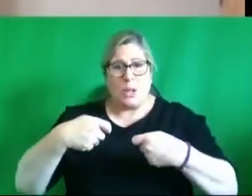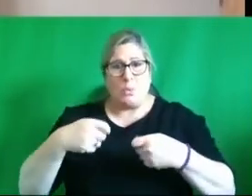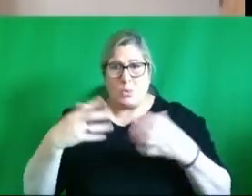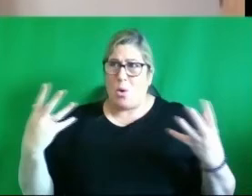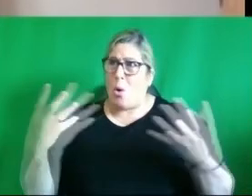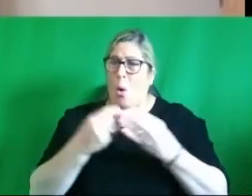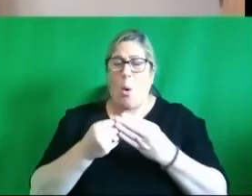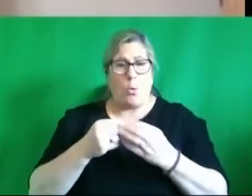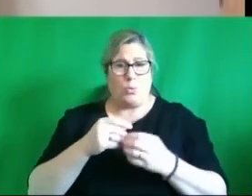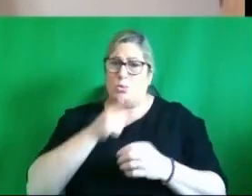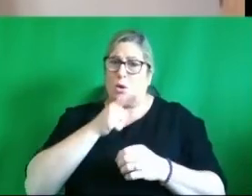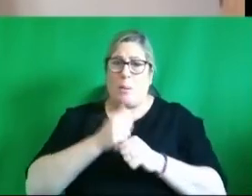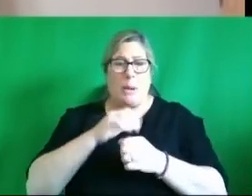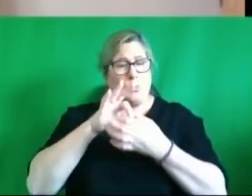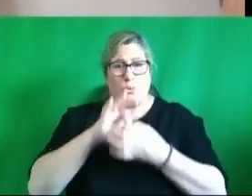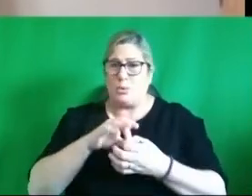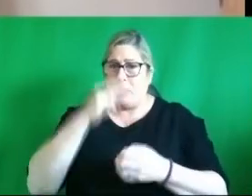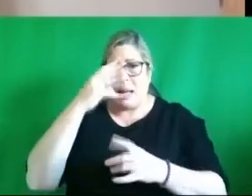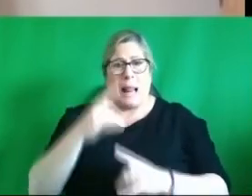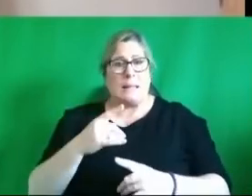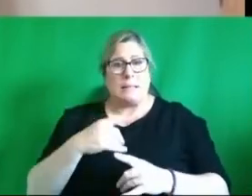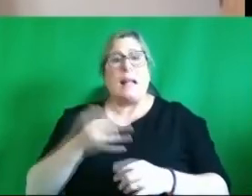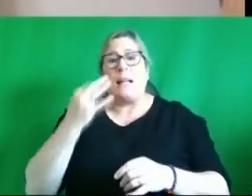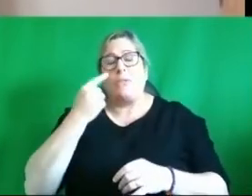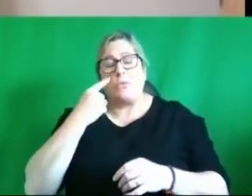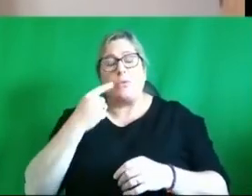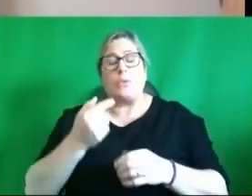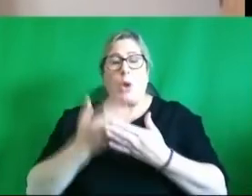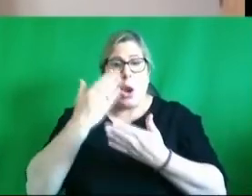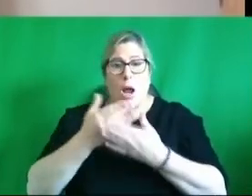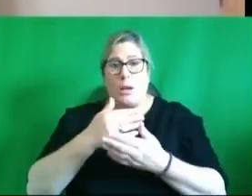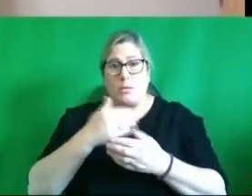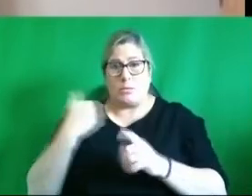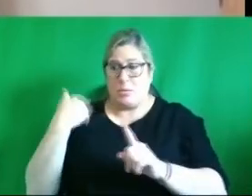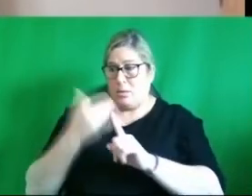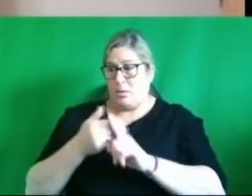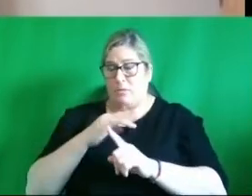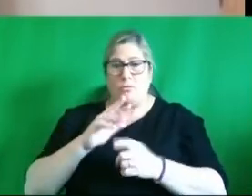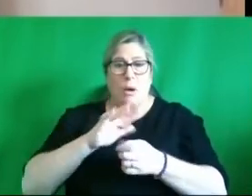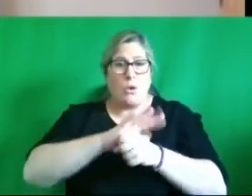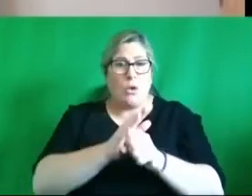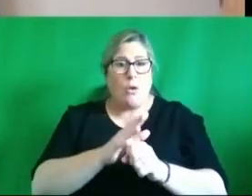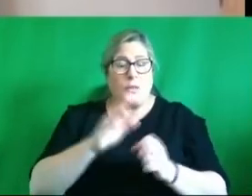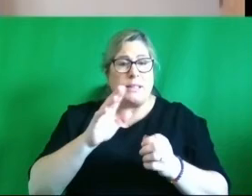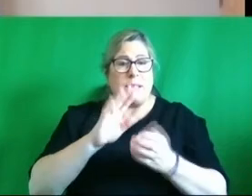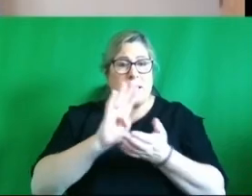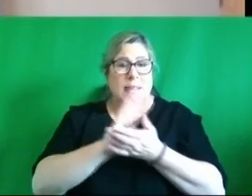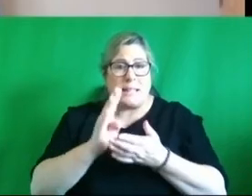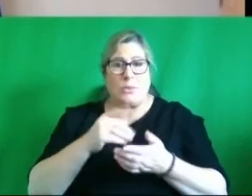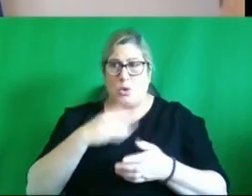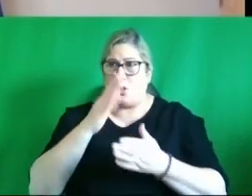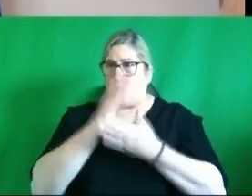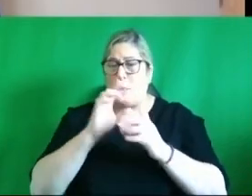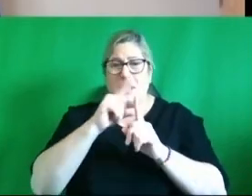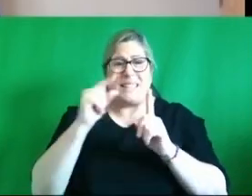and i suppose if you take the learning that we have from covet 19 where we know that some digital interventions have been hugely successful